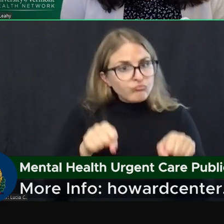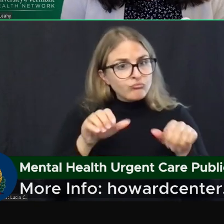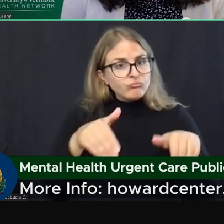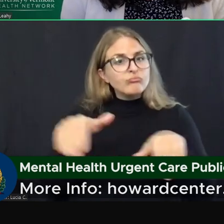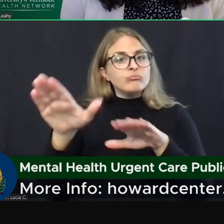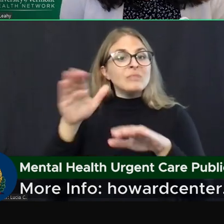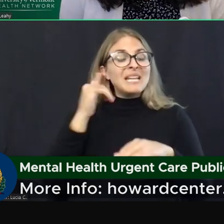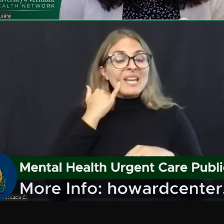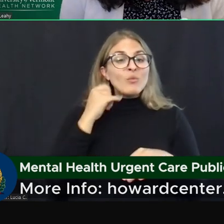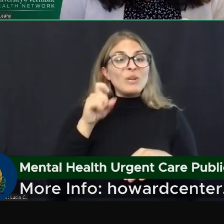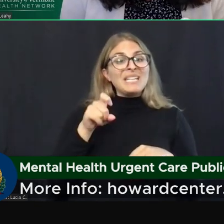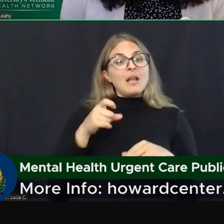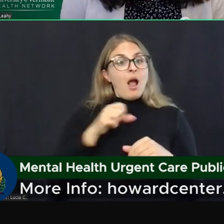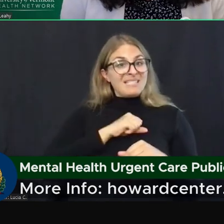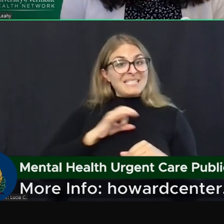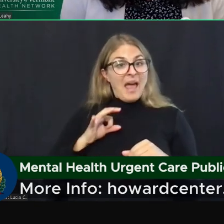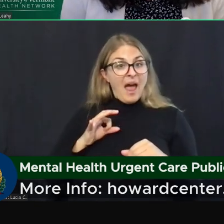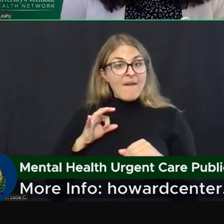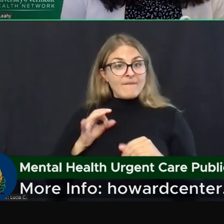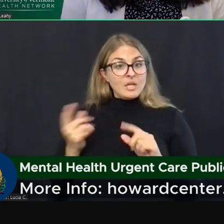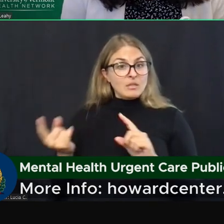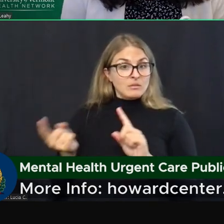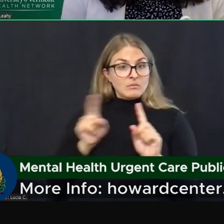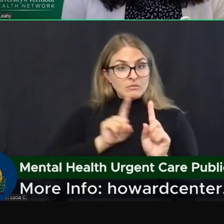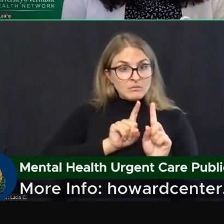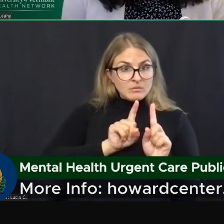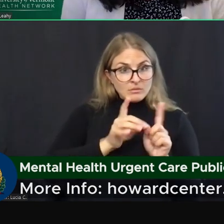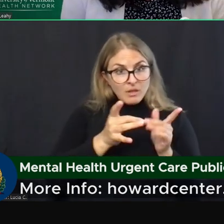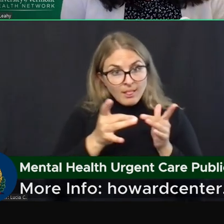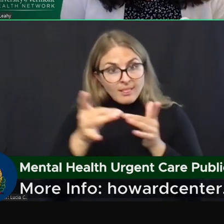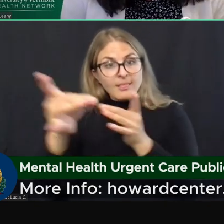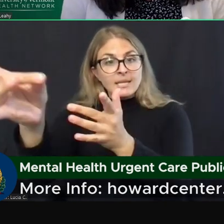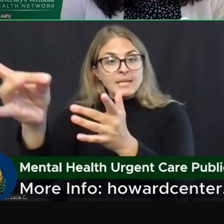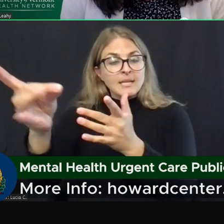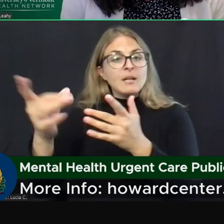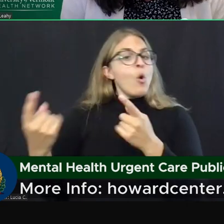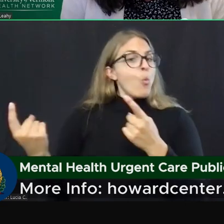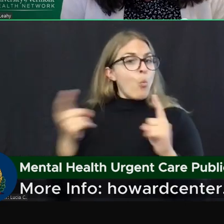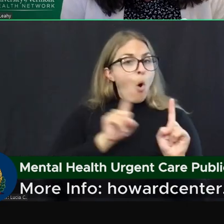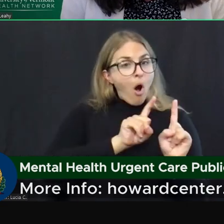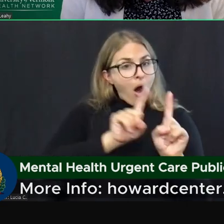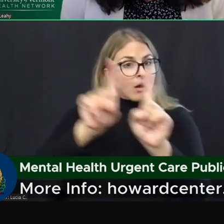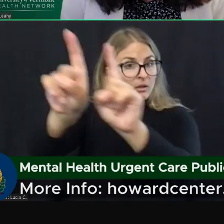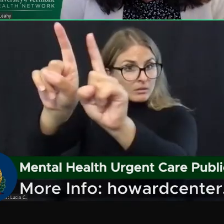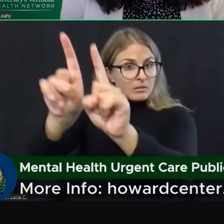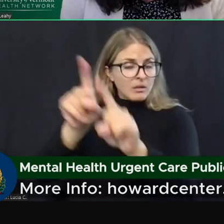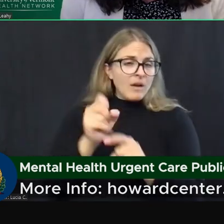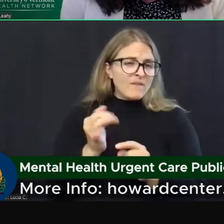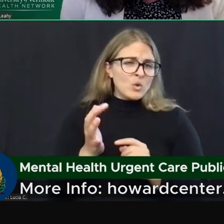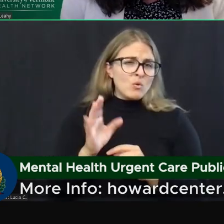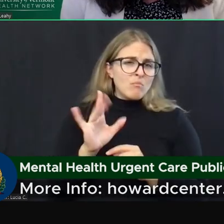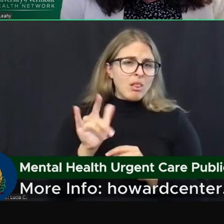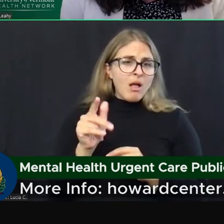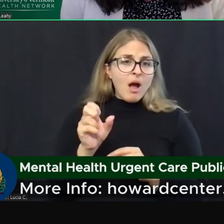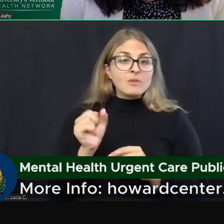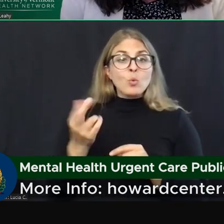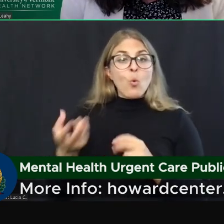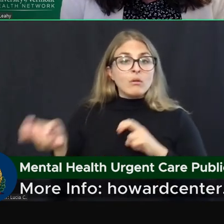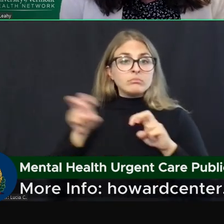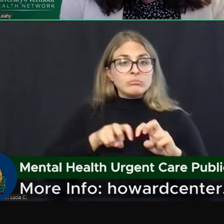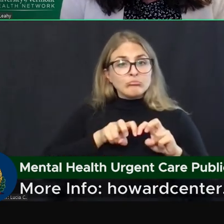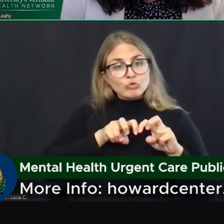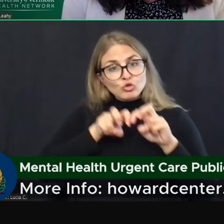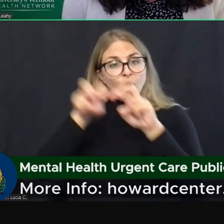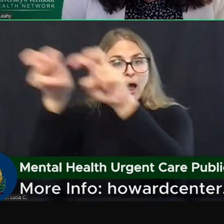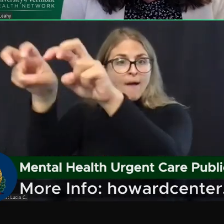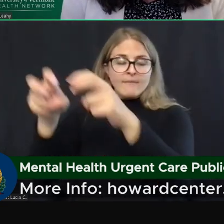use one of the staff members to help them get there, either by walking a couple of blocks up the hill or by vehicle, we will do that